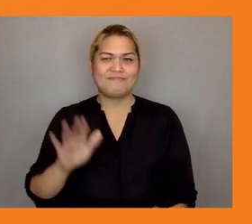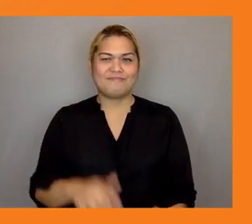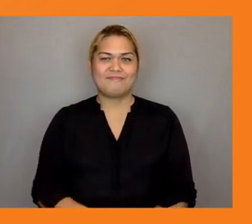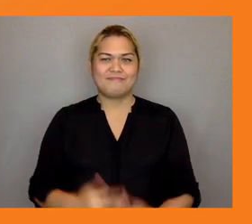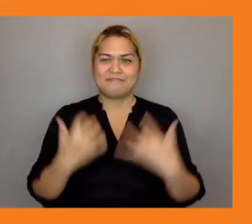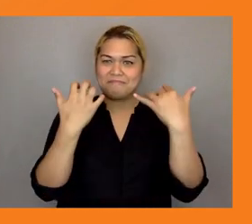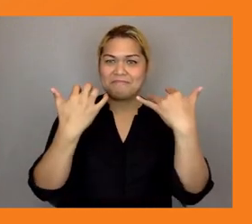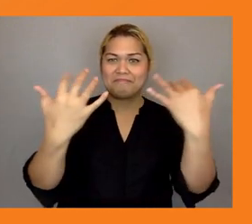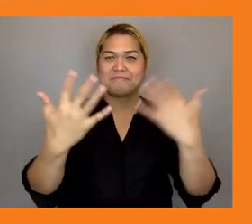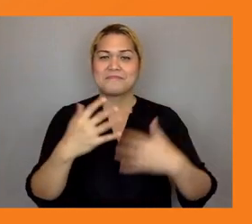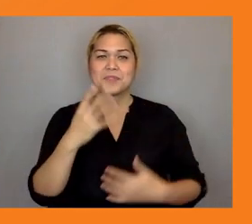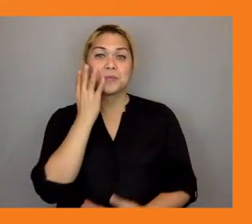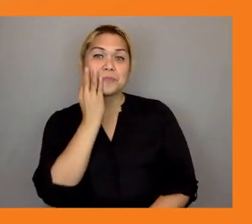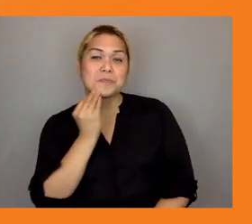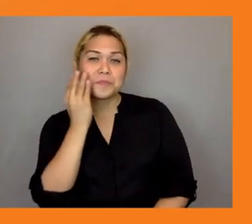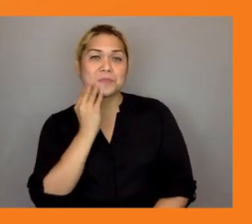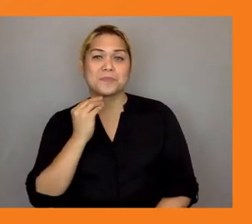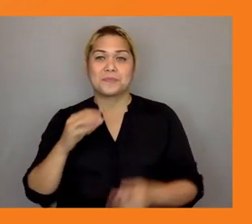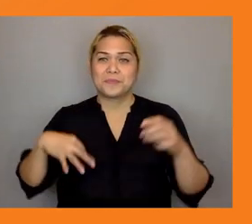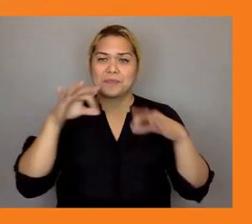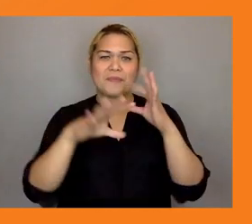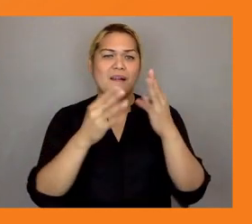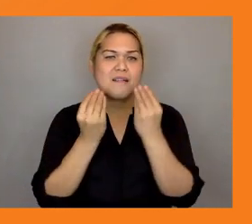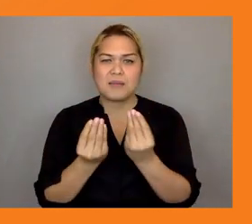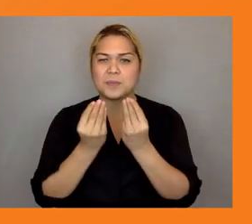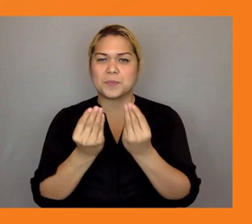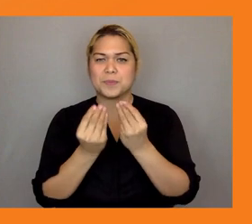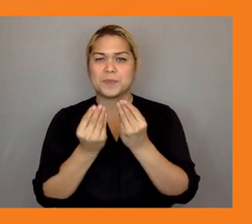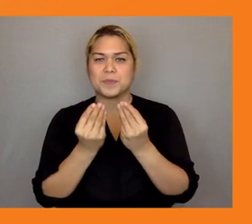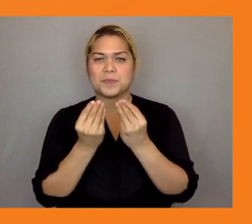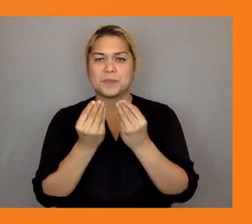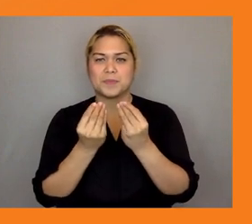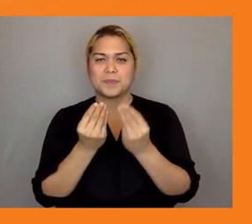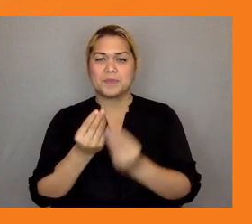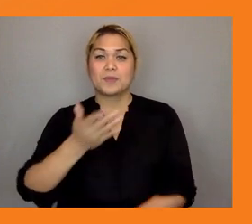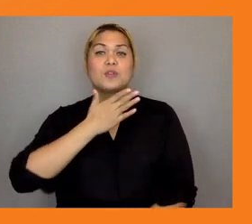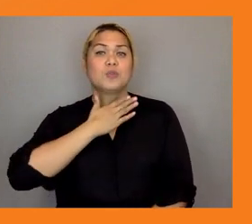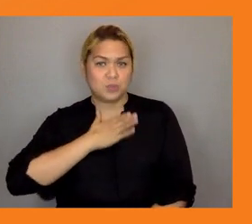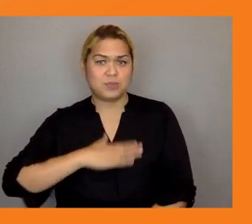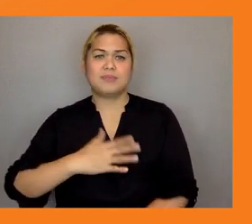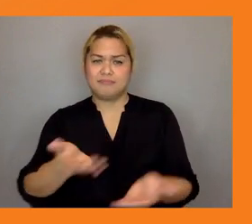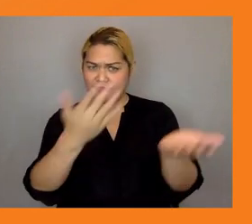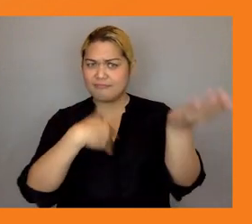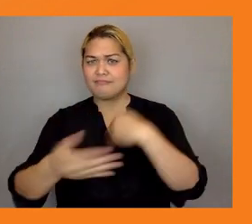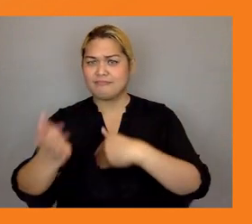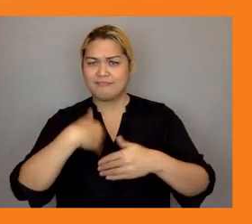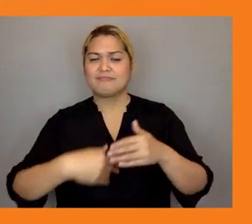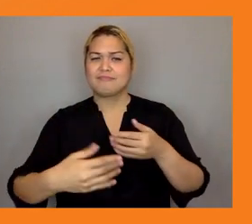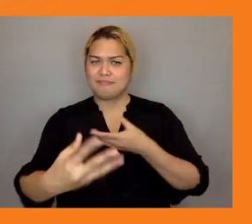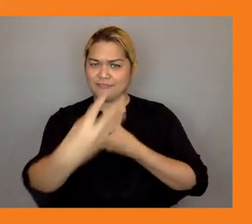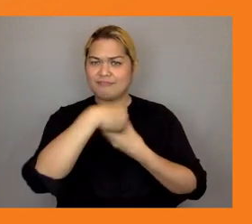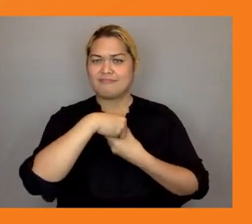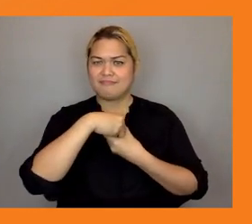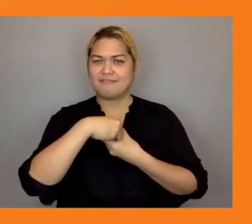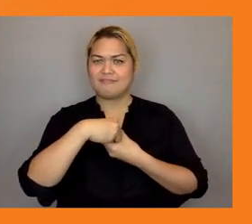with us we want you the audience members to join our conversations you can ask your questions via pigeonhole